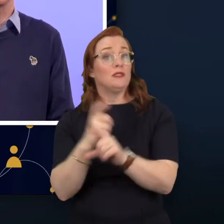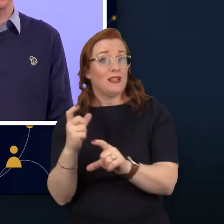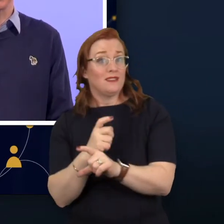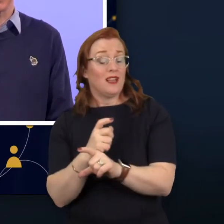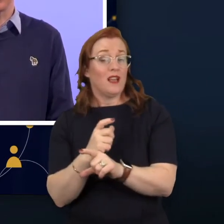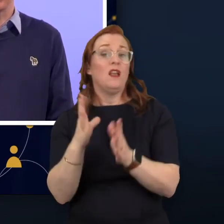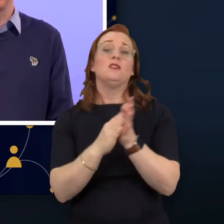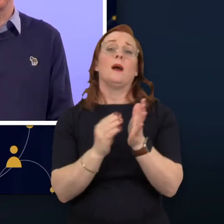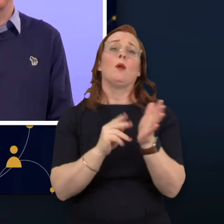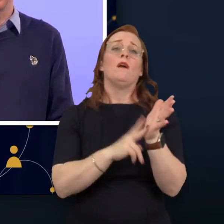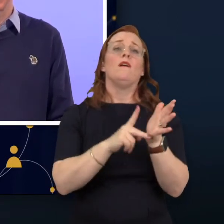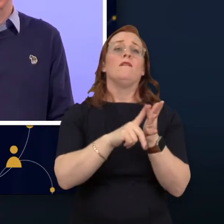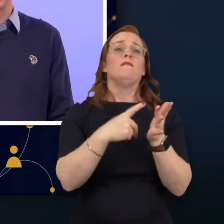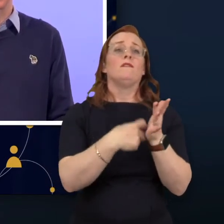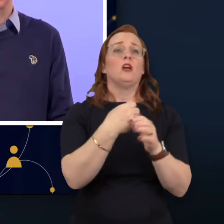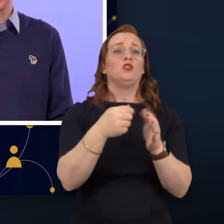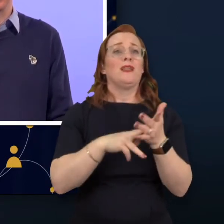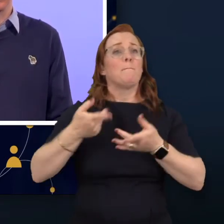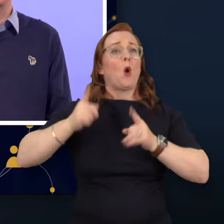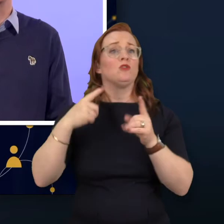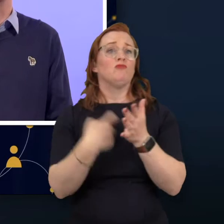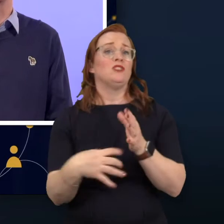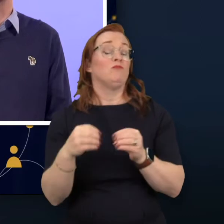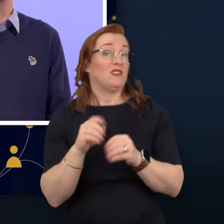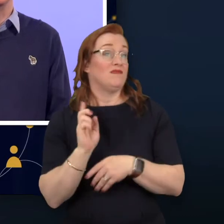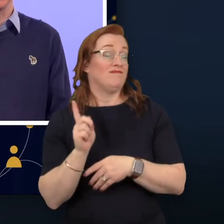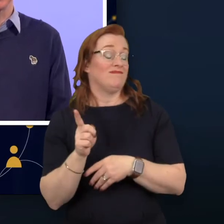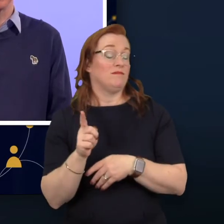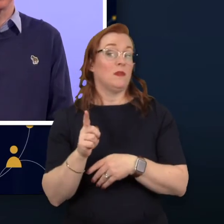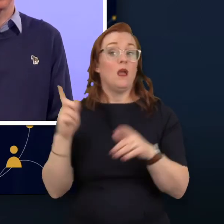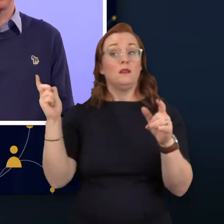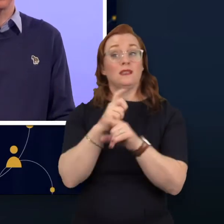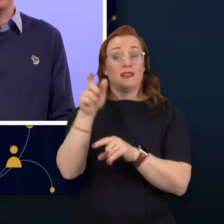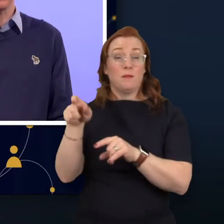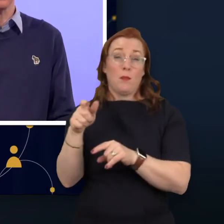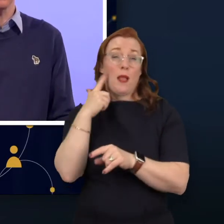Branson is an example. Dyslexic people often make great leaders.